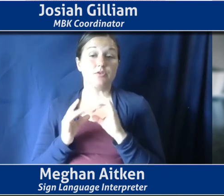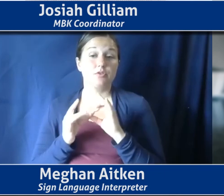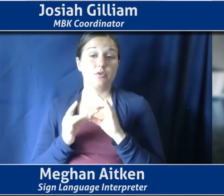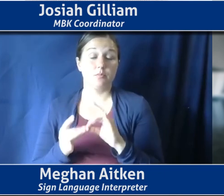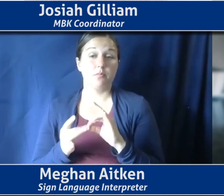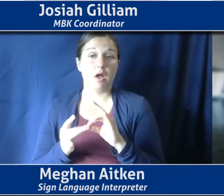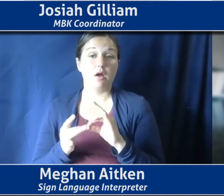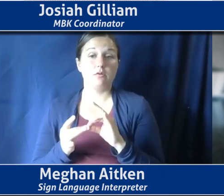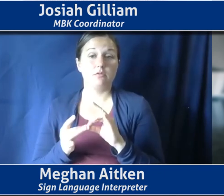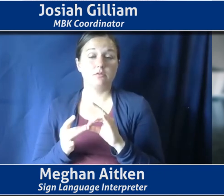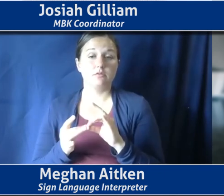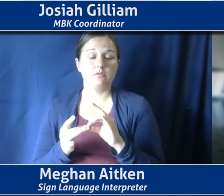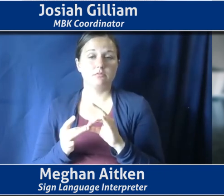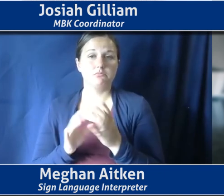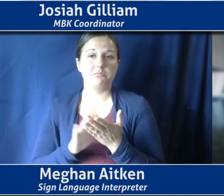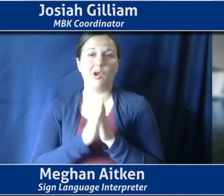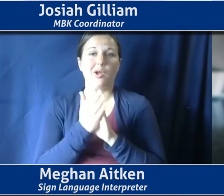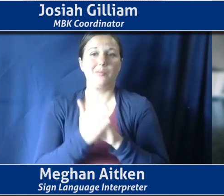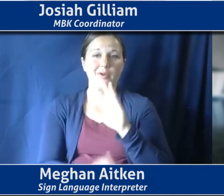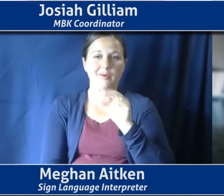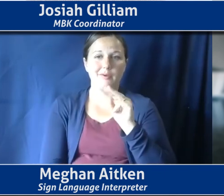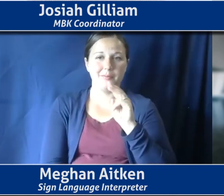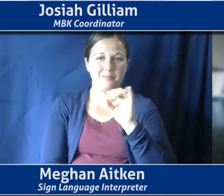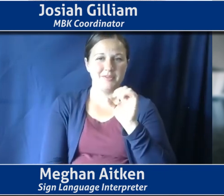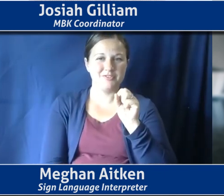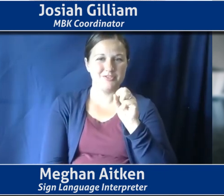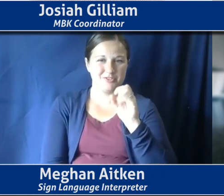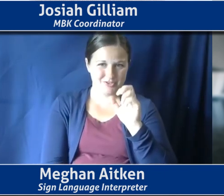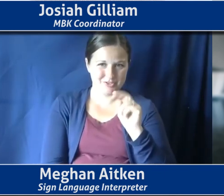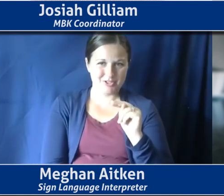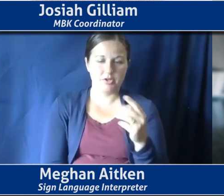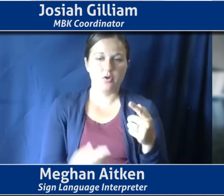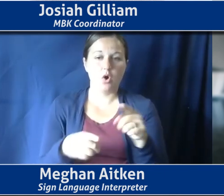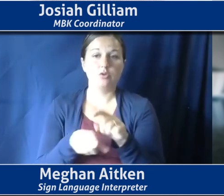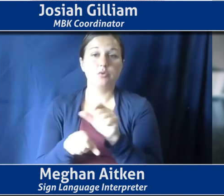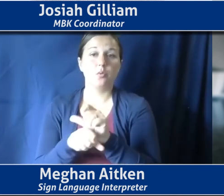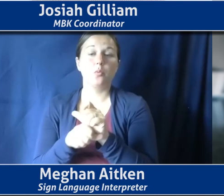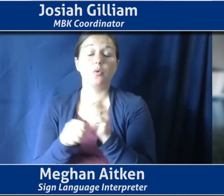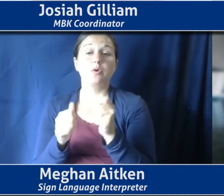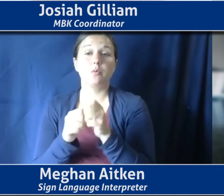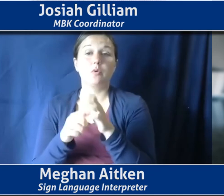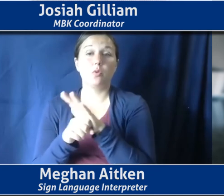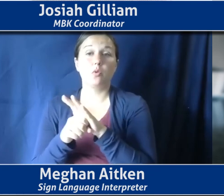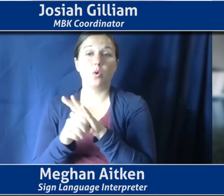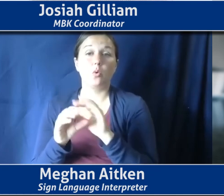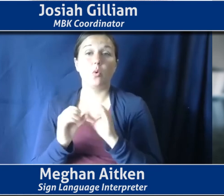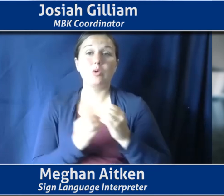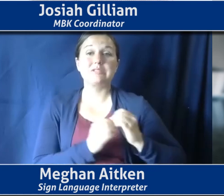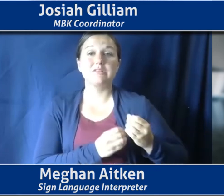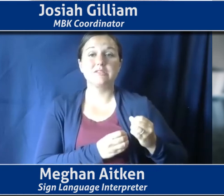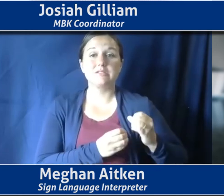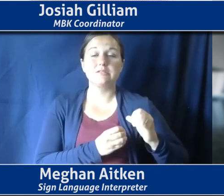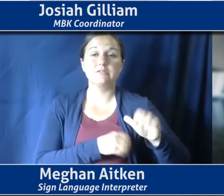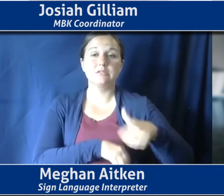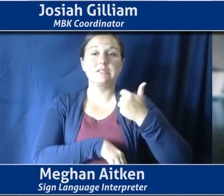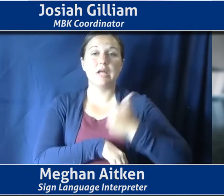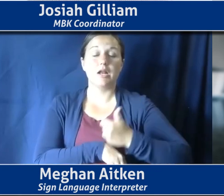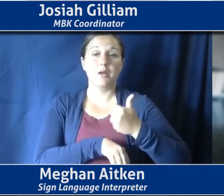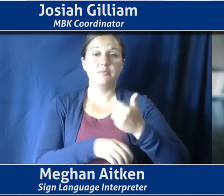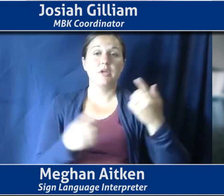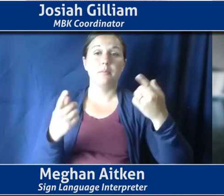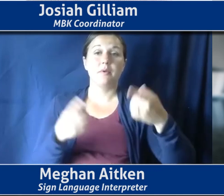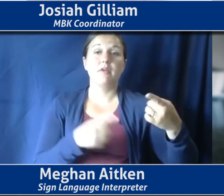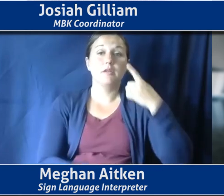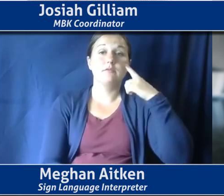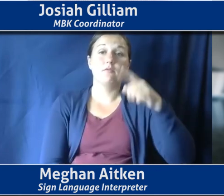moving towards a commission. Um, we will also be working with some local organizations around some events for pride. Um, you